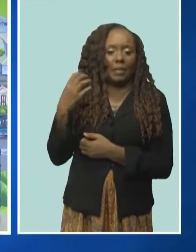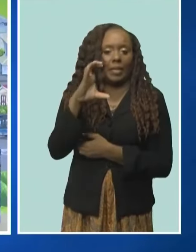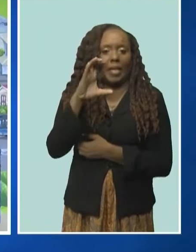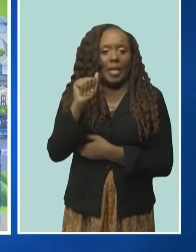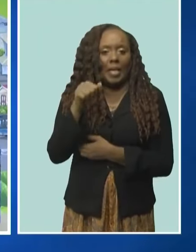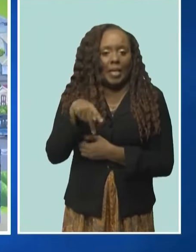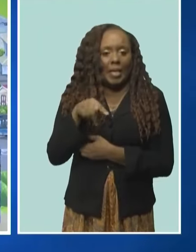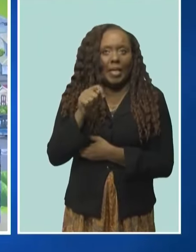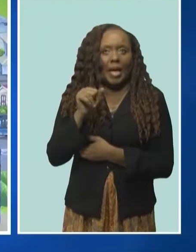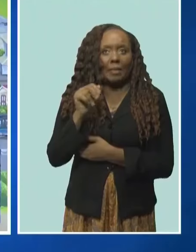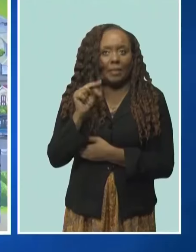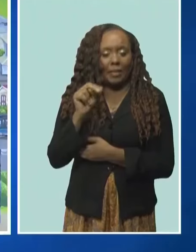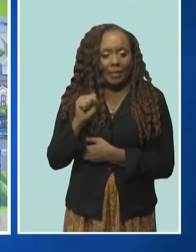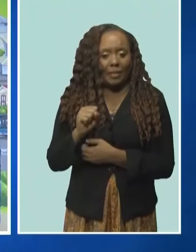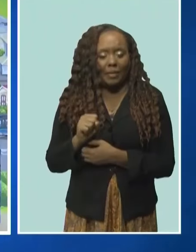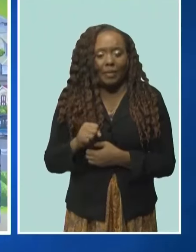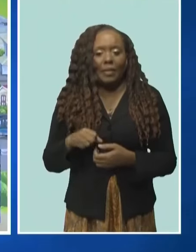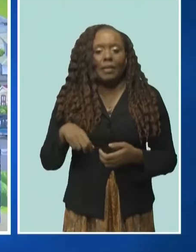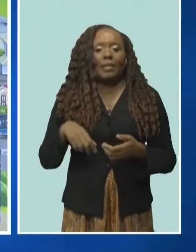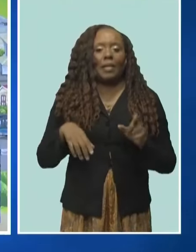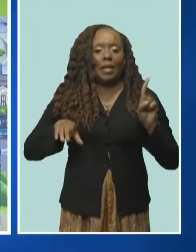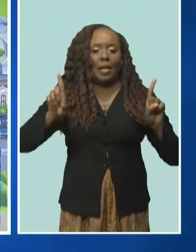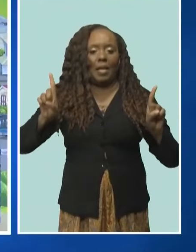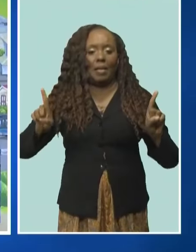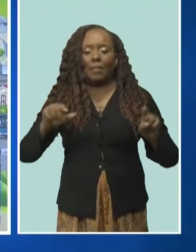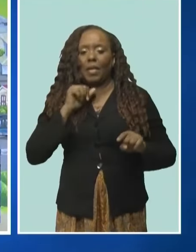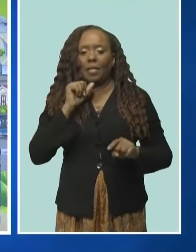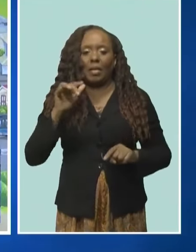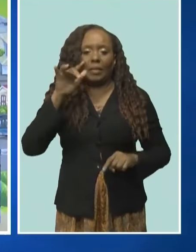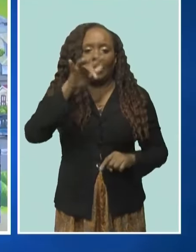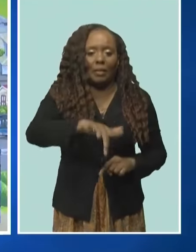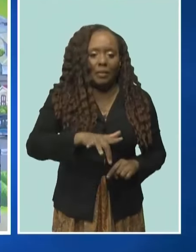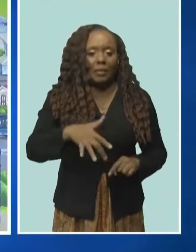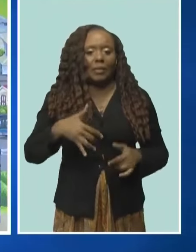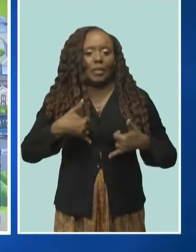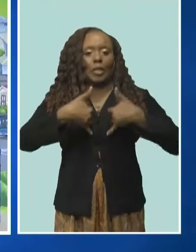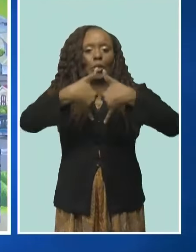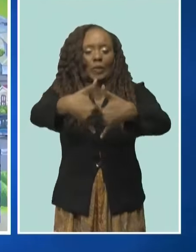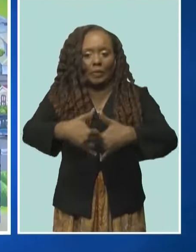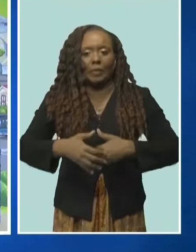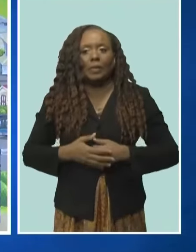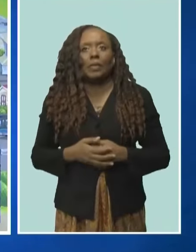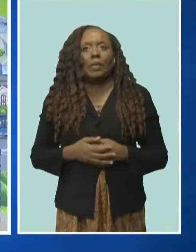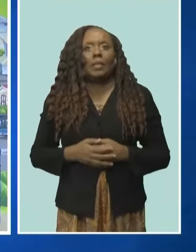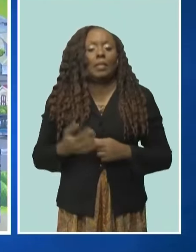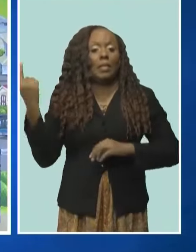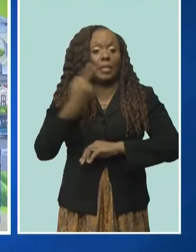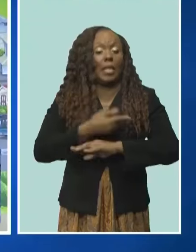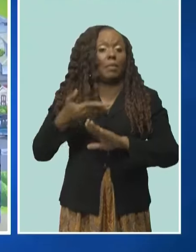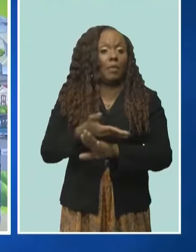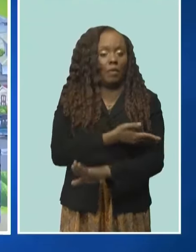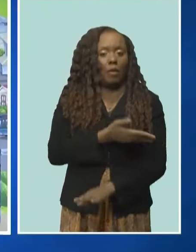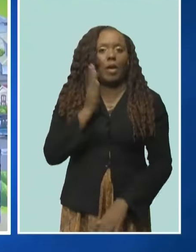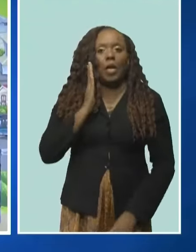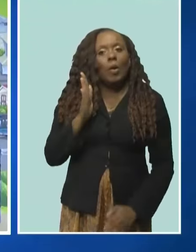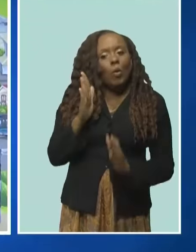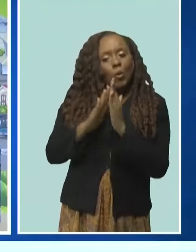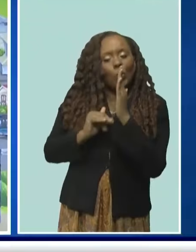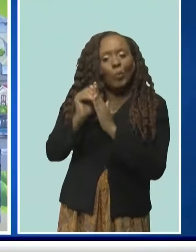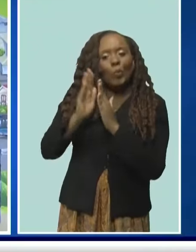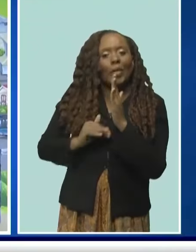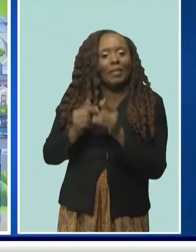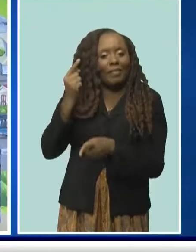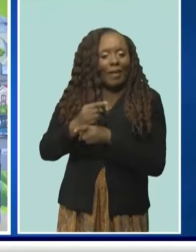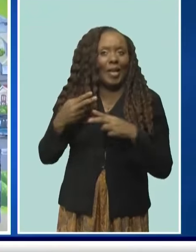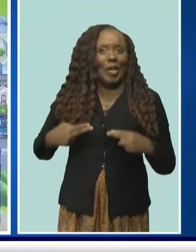they're right next to the trophy, but they are not touching the trophy. The whole point is, the day before the final, we will paint the uniforms of